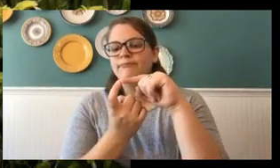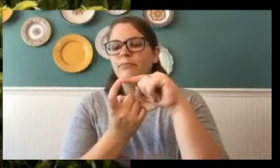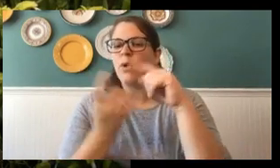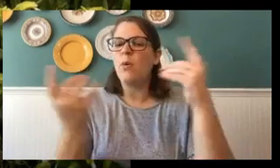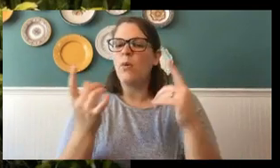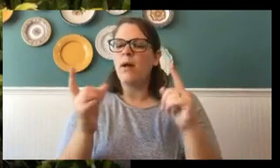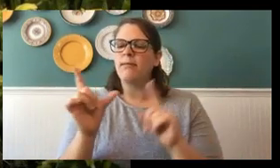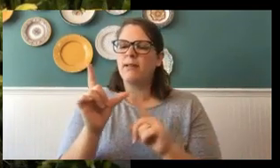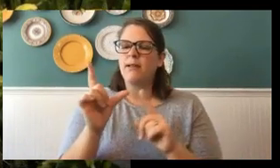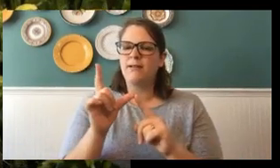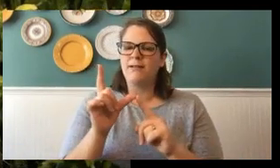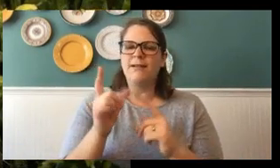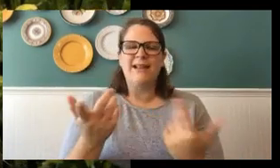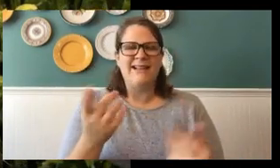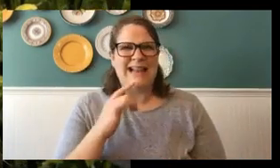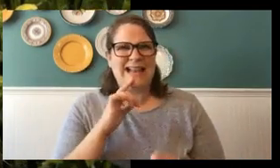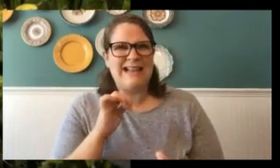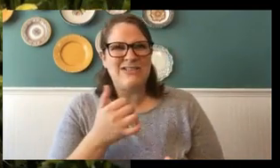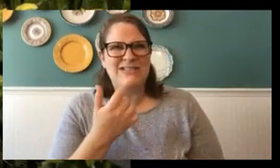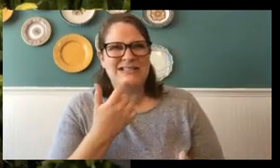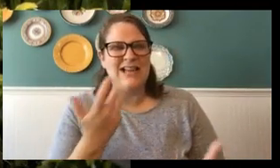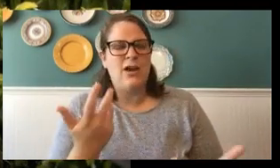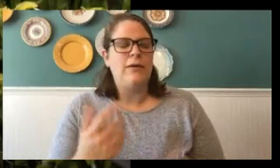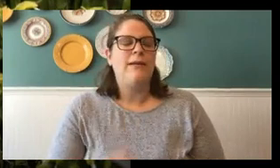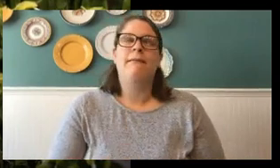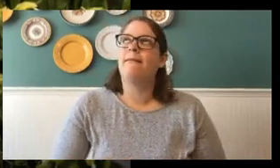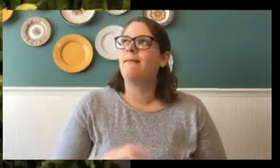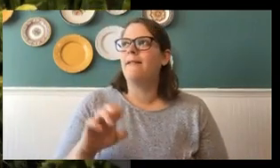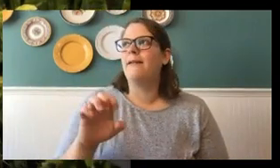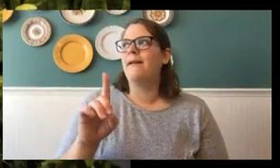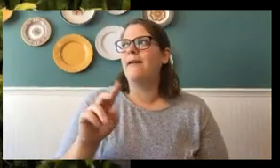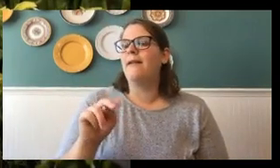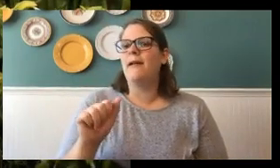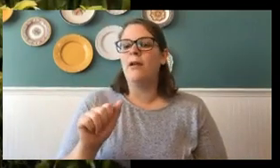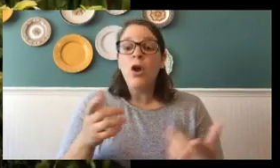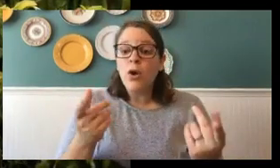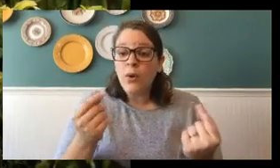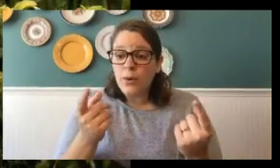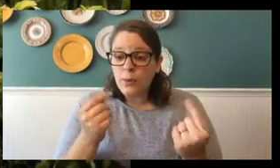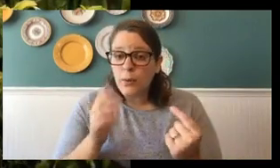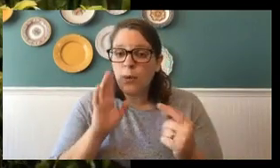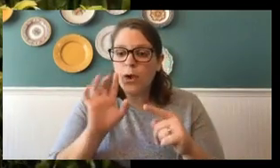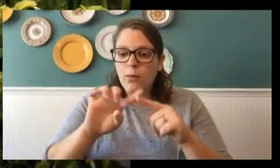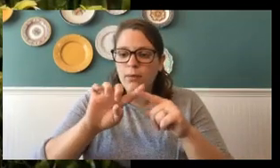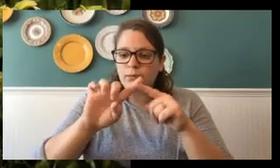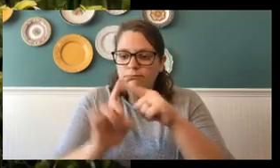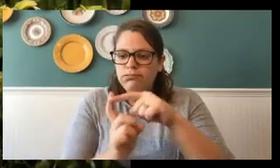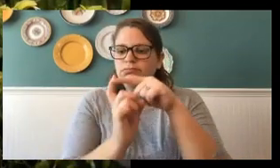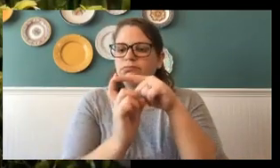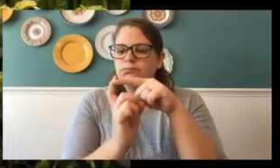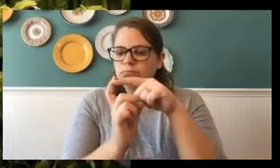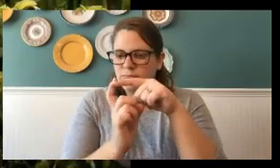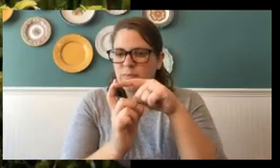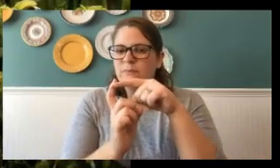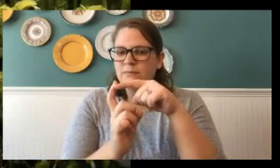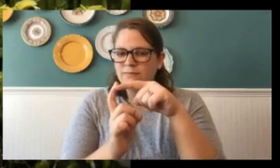comes down? Did I already give away the answer? Oh, Miss Sedna, silly. He will hang down and loop up. And that letter in the